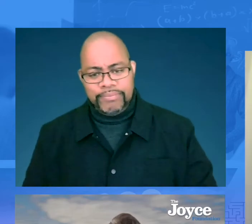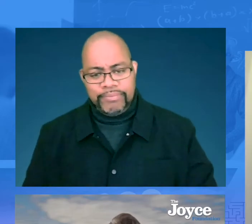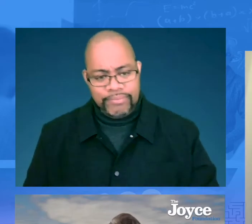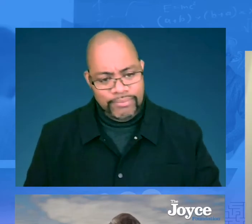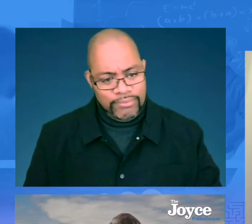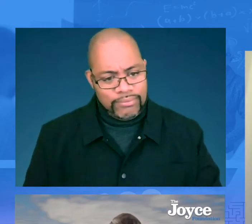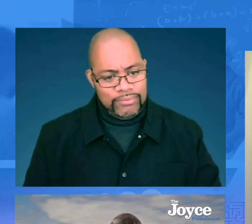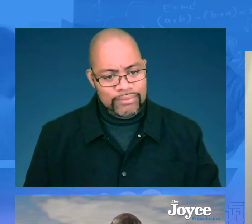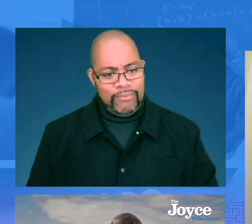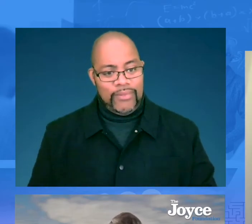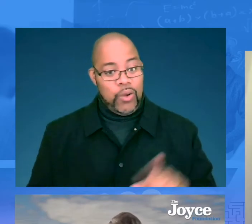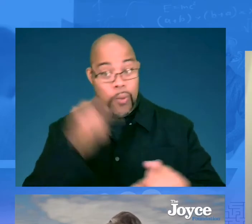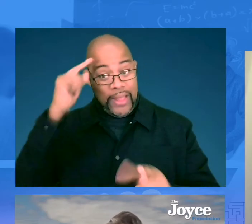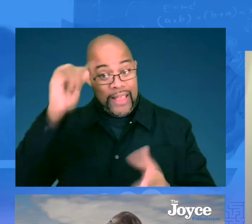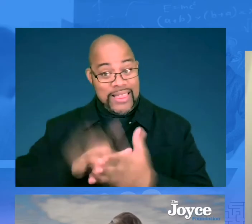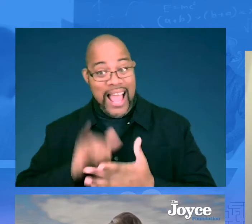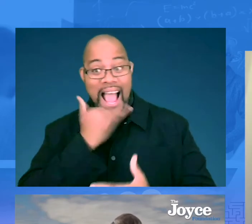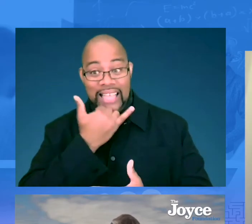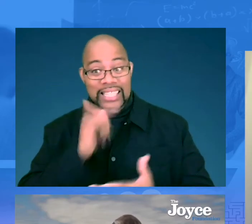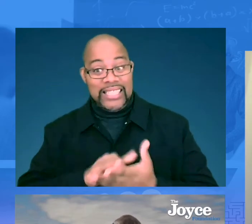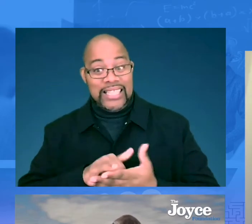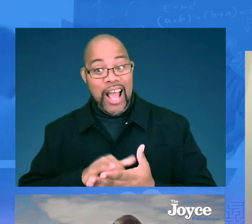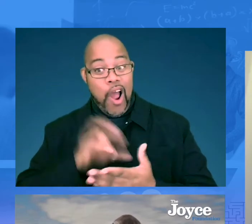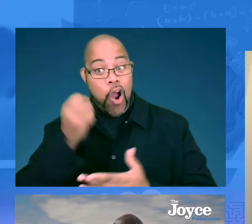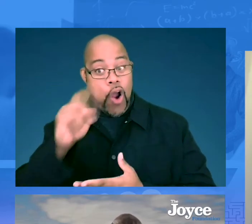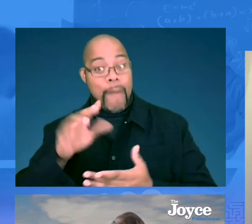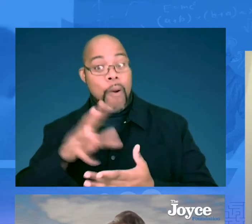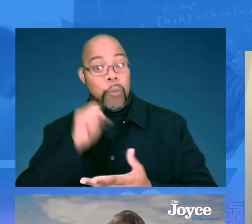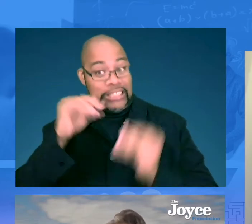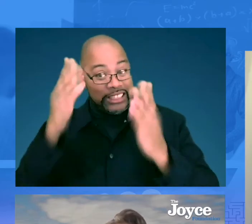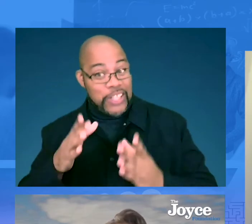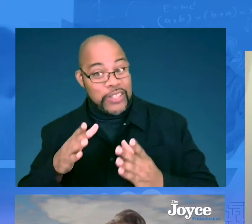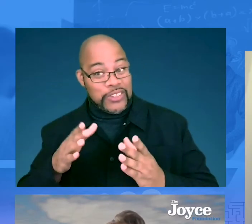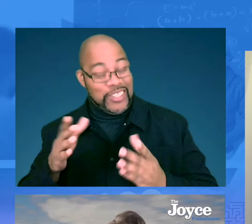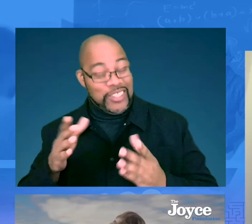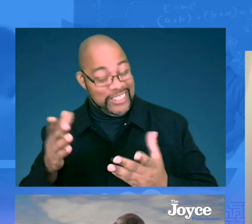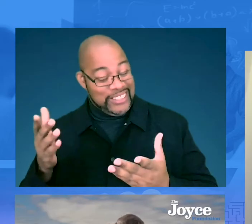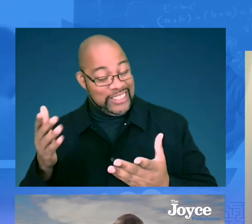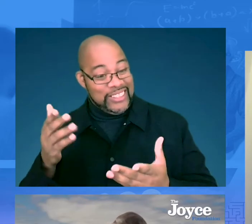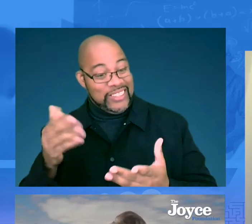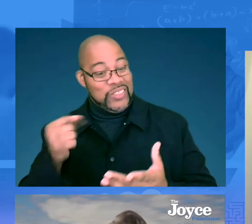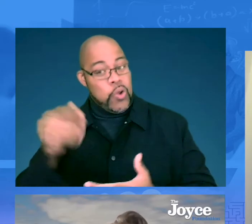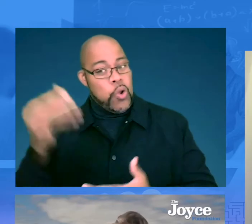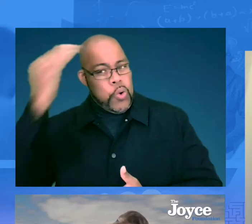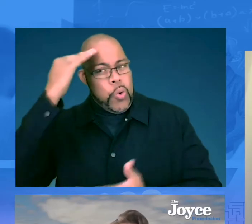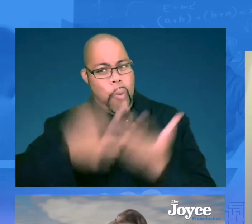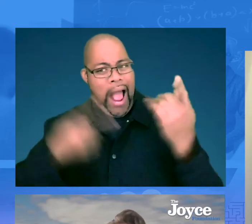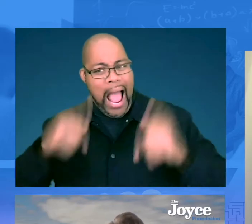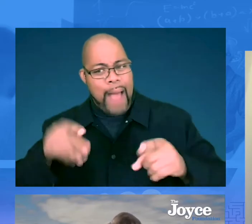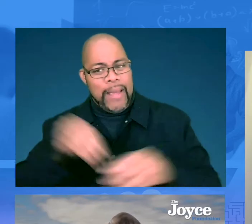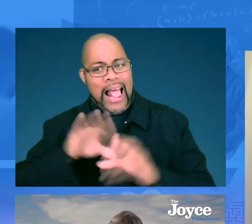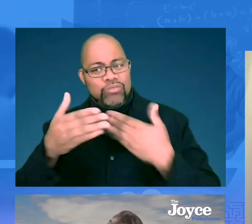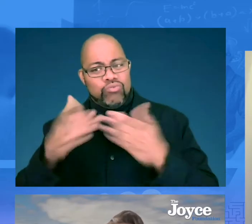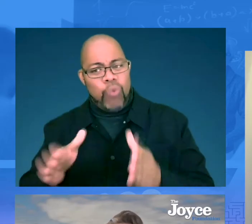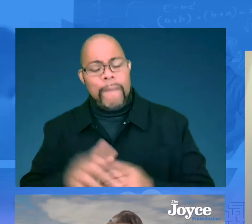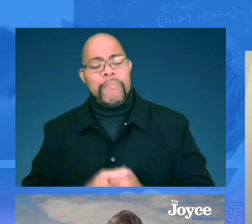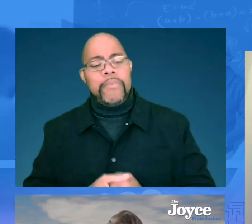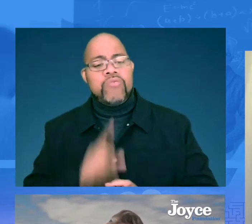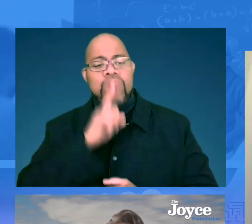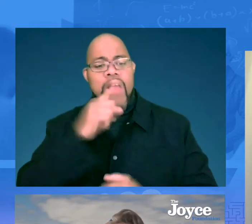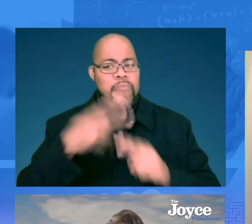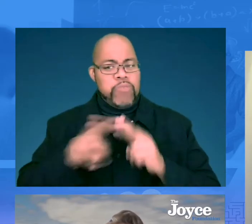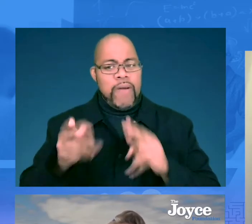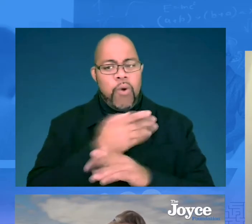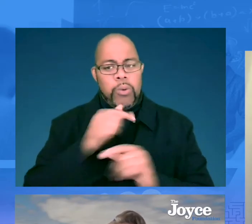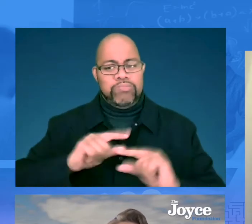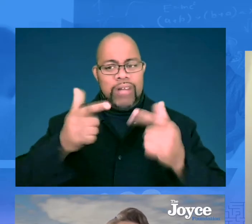those dollars. I don't think it's an accident that Carmen used to be a teacher. And Audrey used to be a teacher. So you guys knew what was